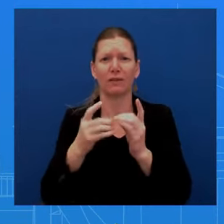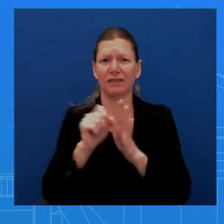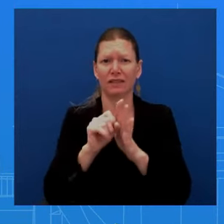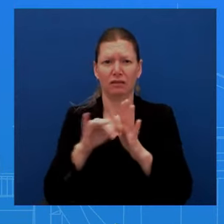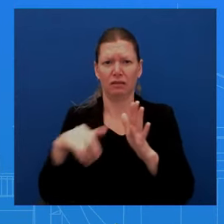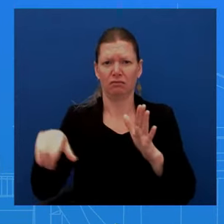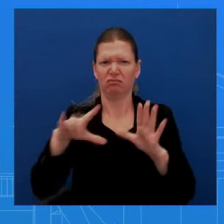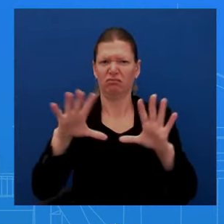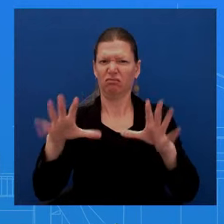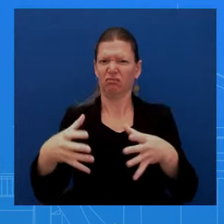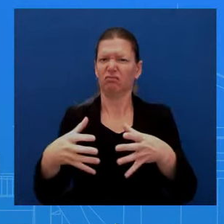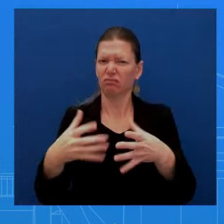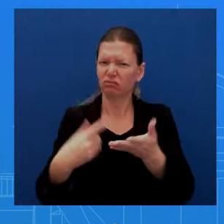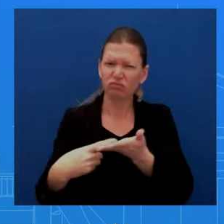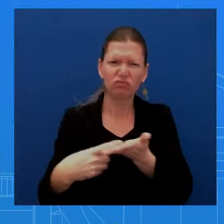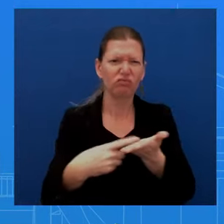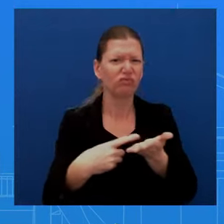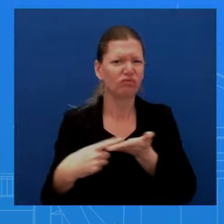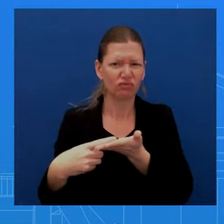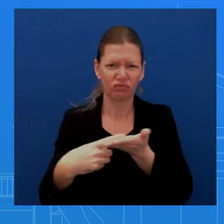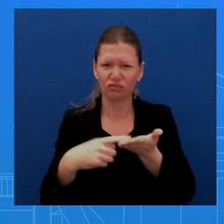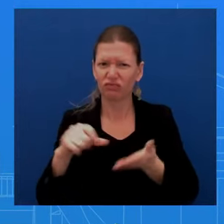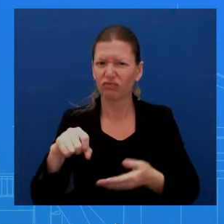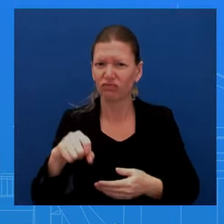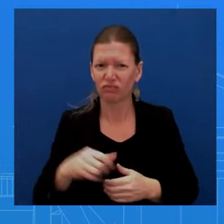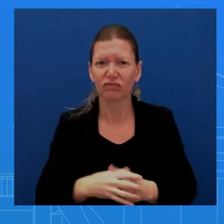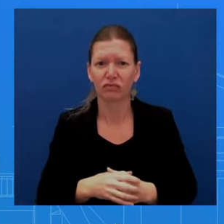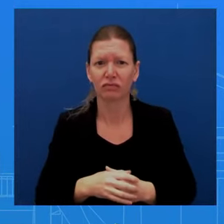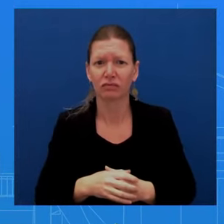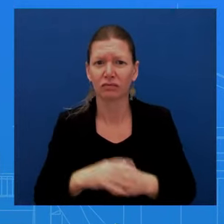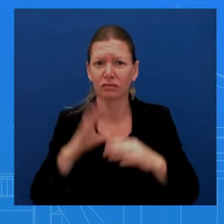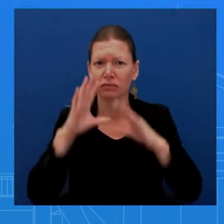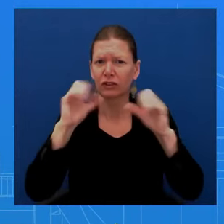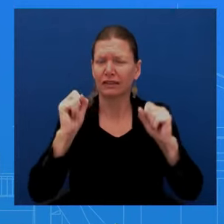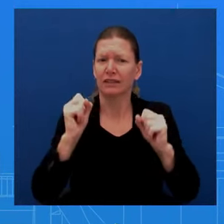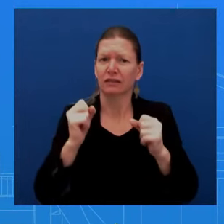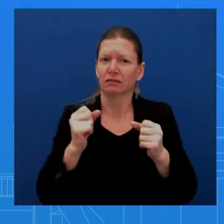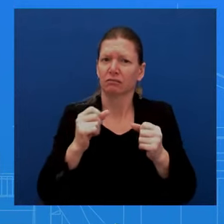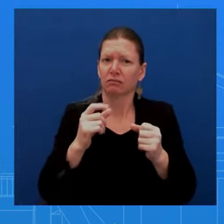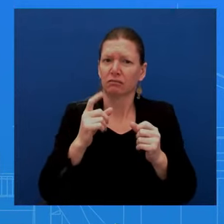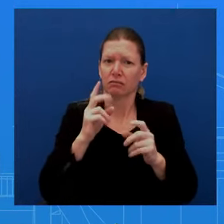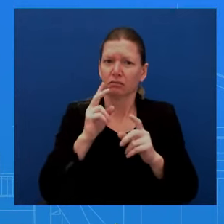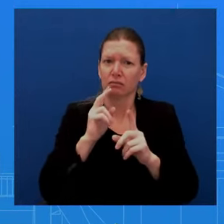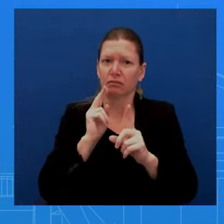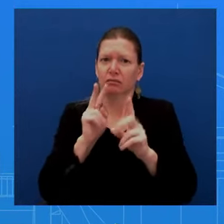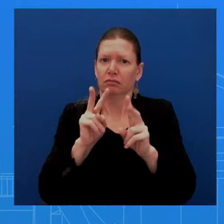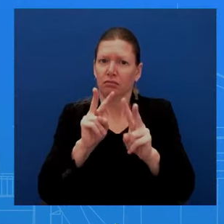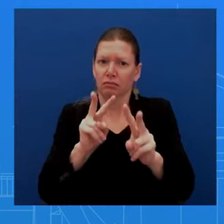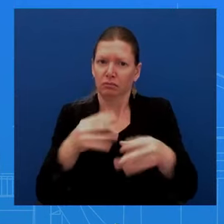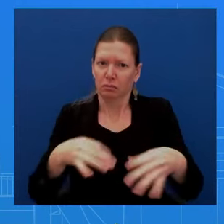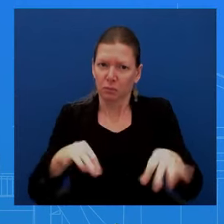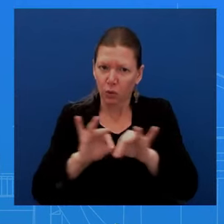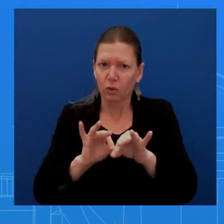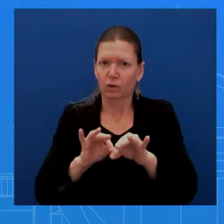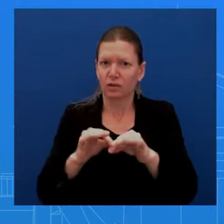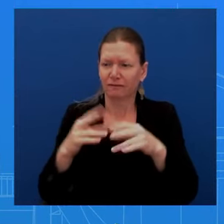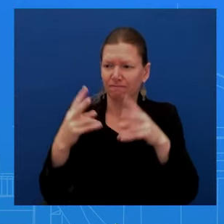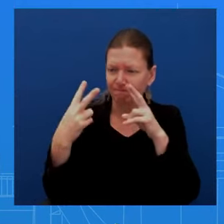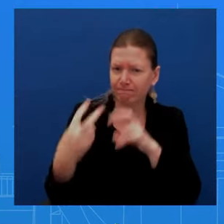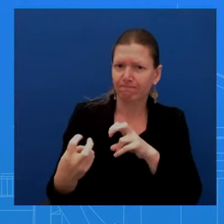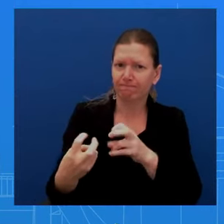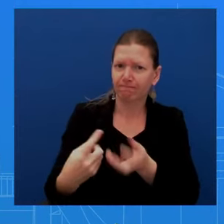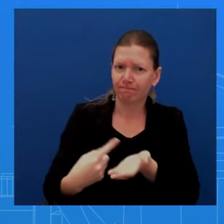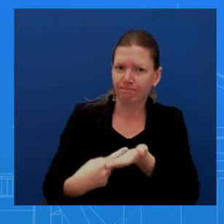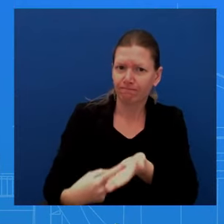thought it was important for them to get together and to have a conversation. It's not going to get into private specific, uh, you know, agendas or what was discussed.